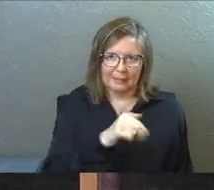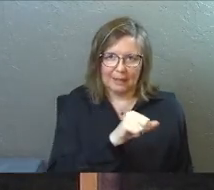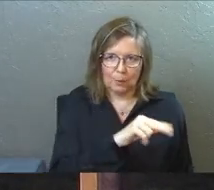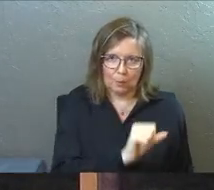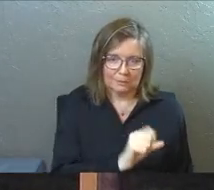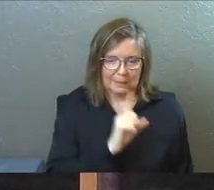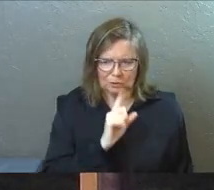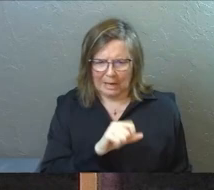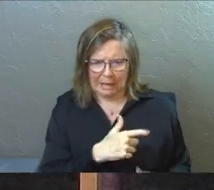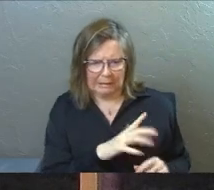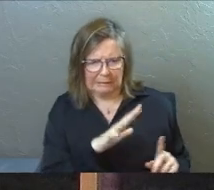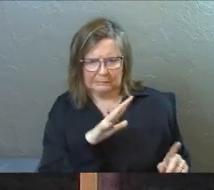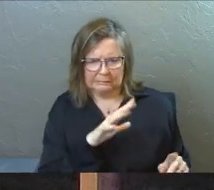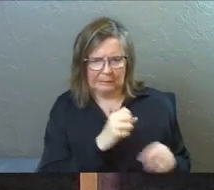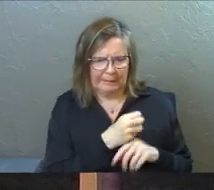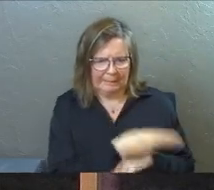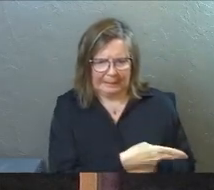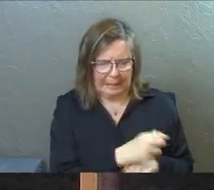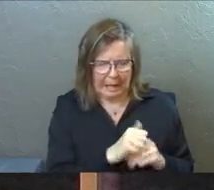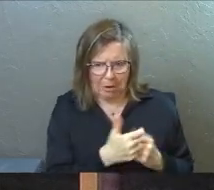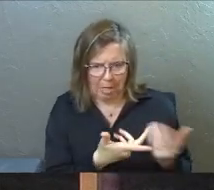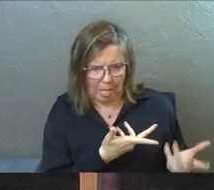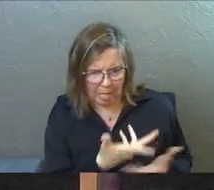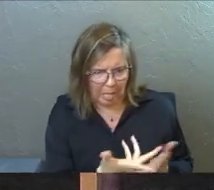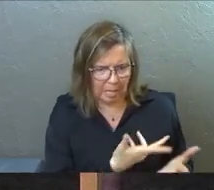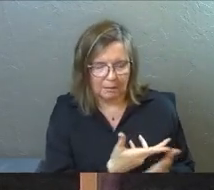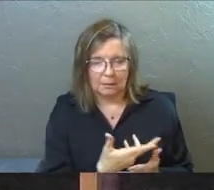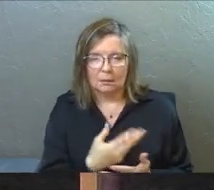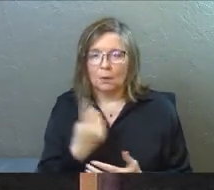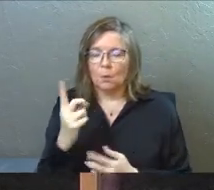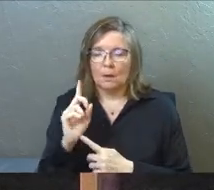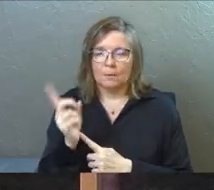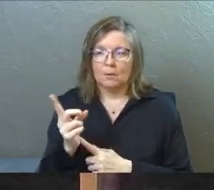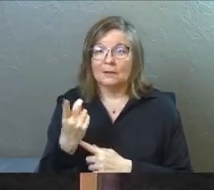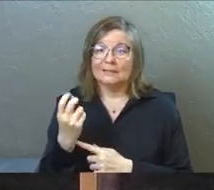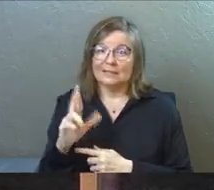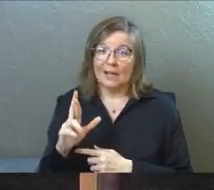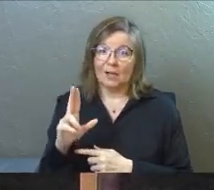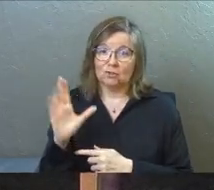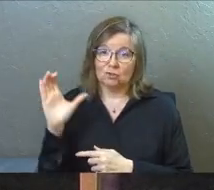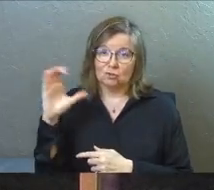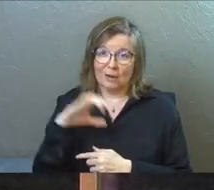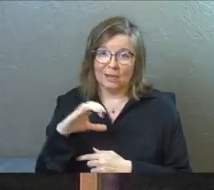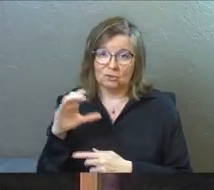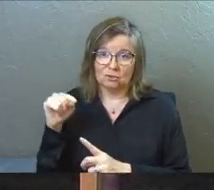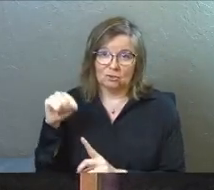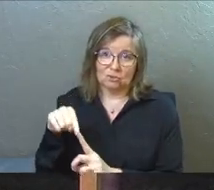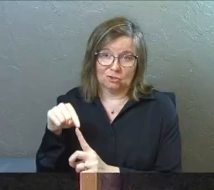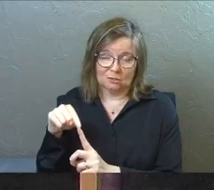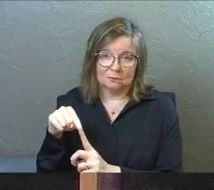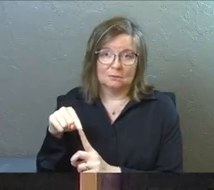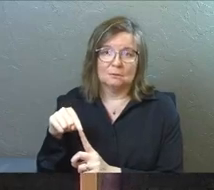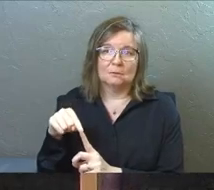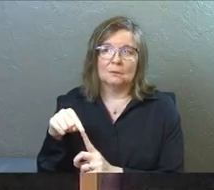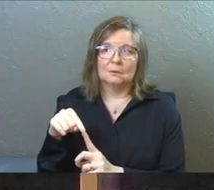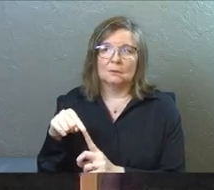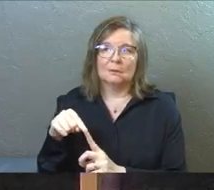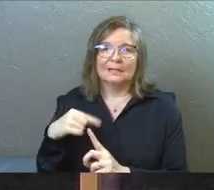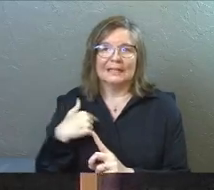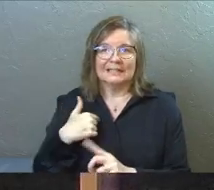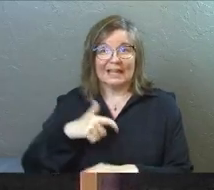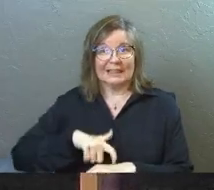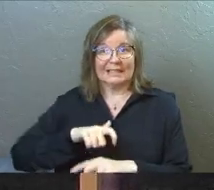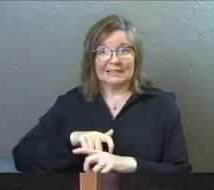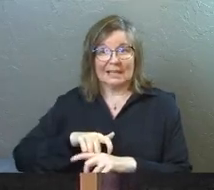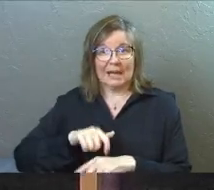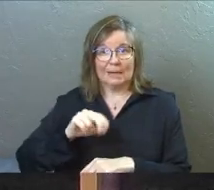And they're not sure how they're going to beat Thanos. And it comes to this moment. And Dr. Strange, you're going to be quizzed on this later. So listen very carefully. He's